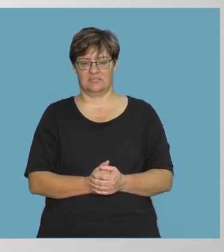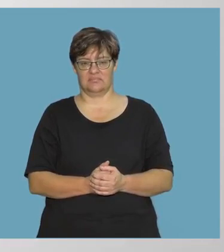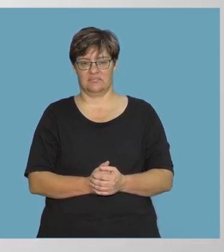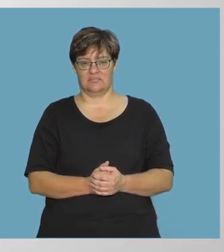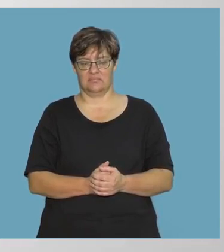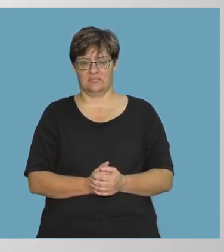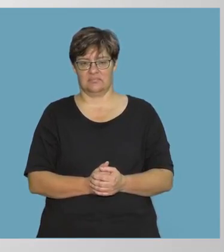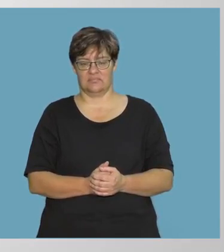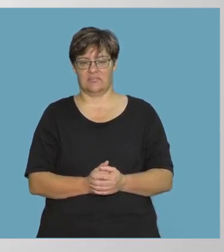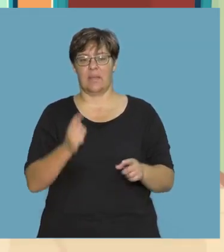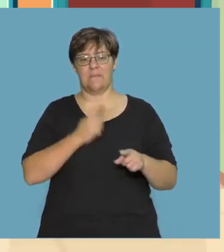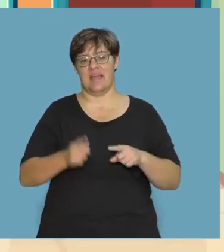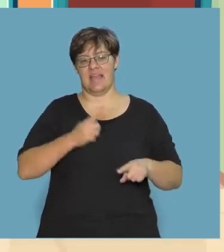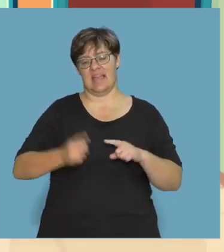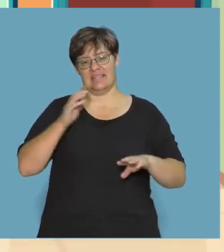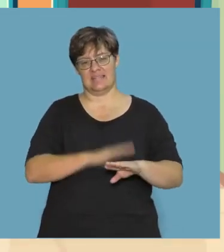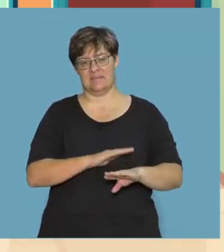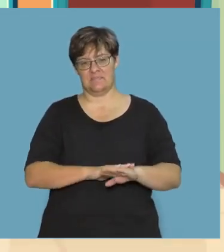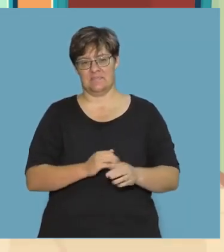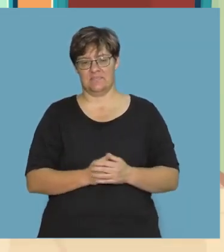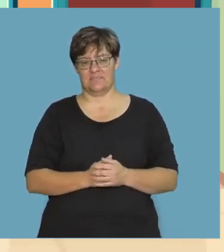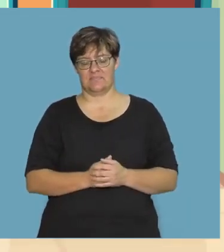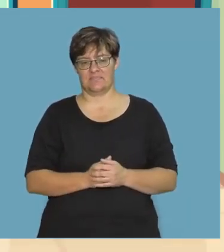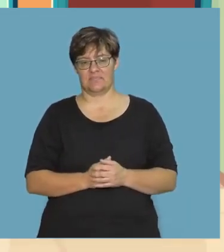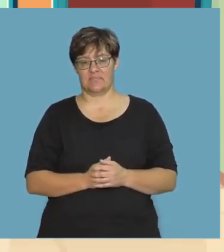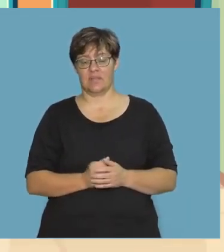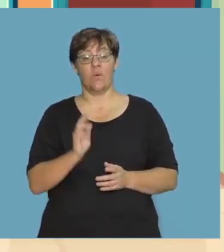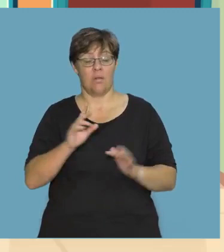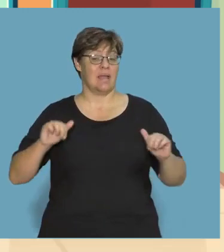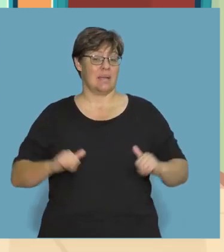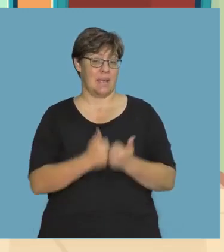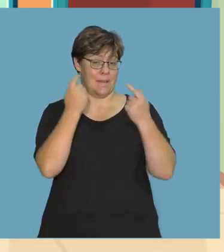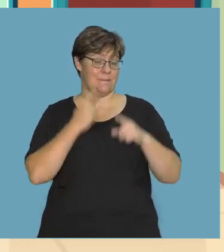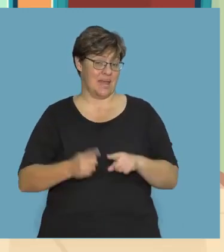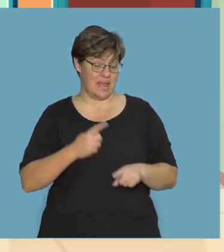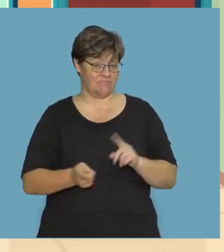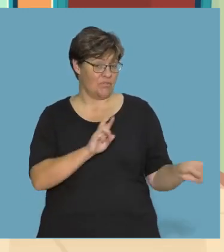Playtime. We're going to play a game. Are you ready?